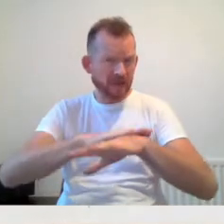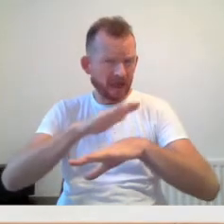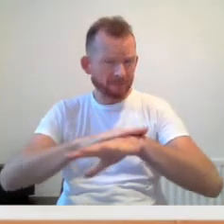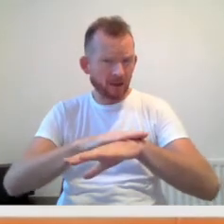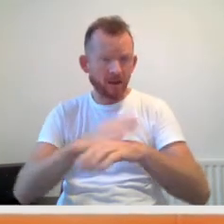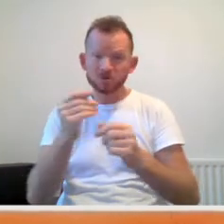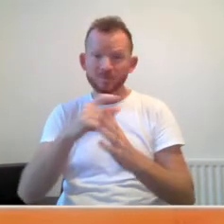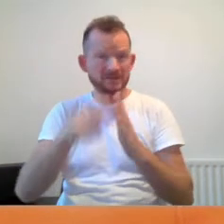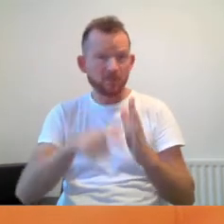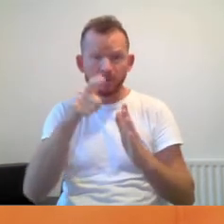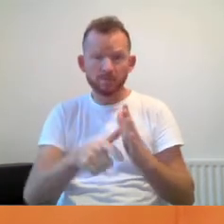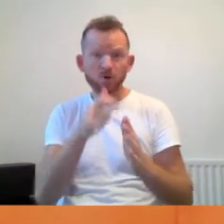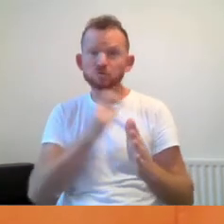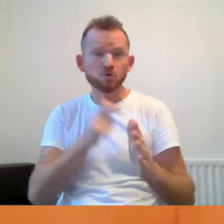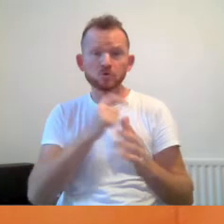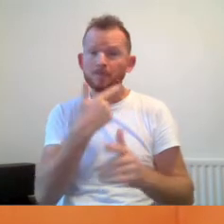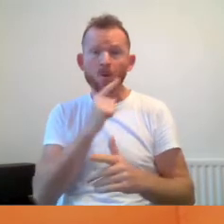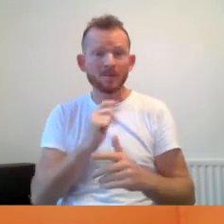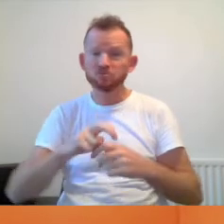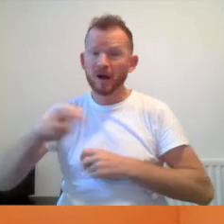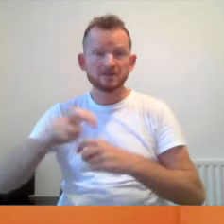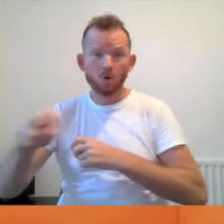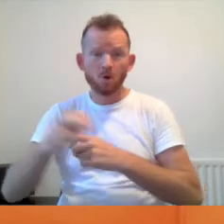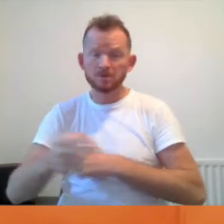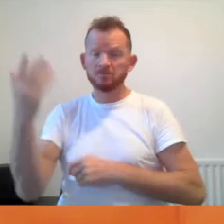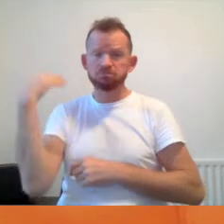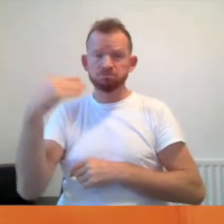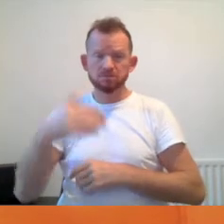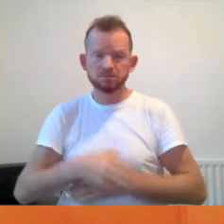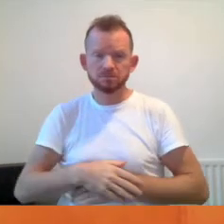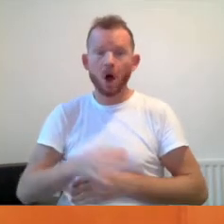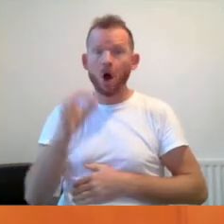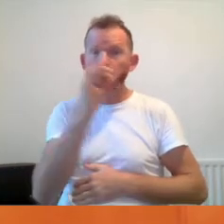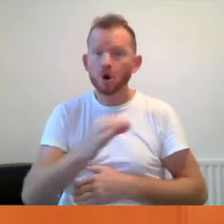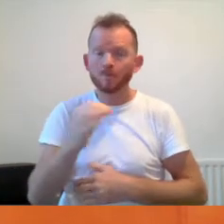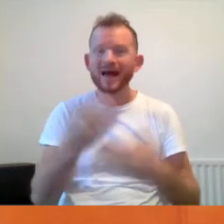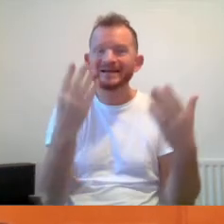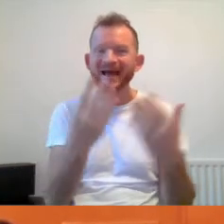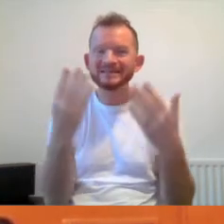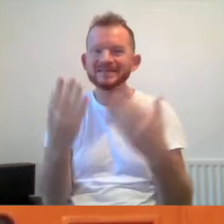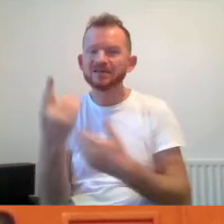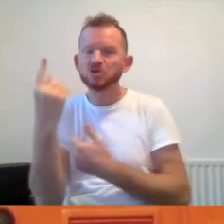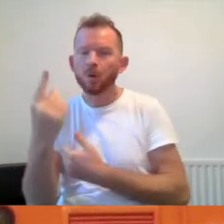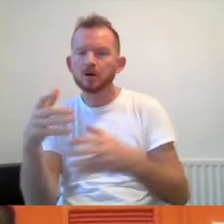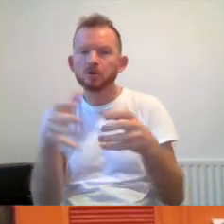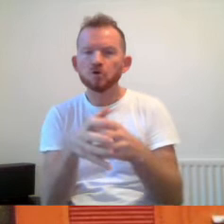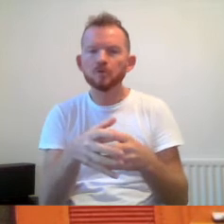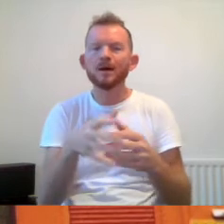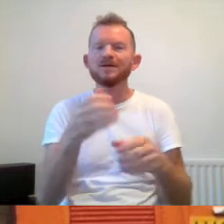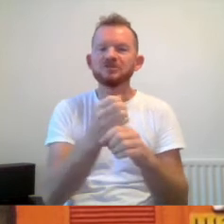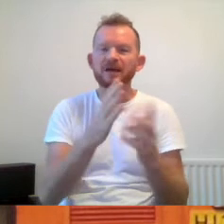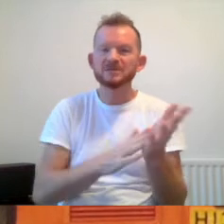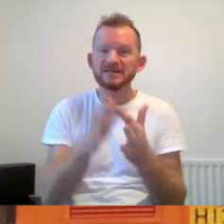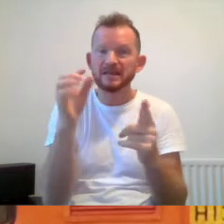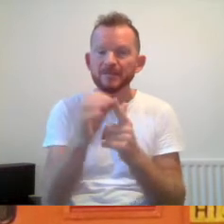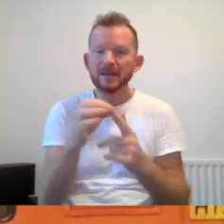people could not use public transport. In October 1991, group of GMCDP members took